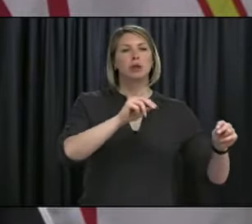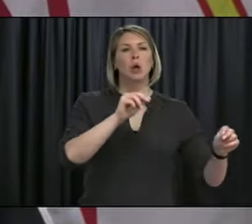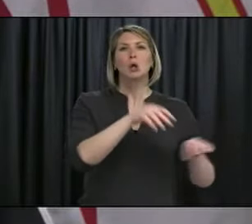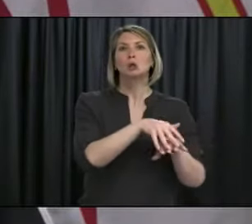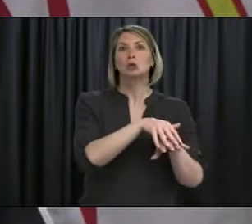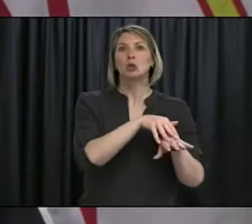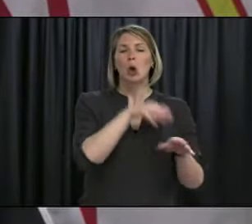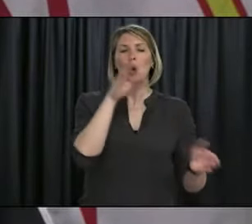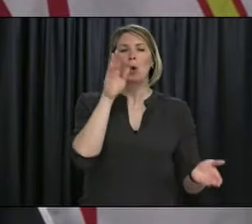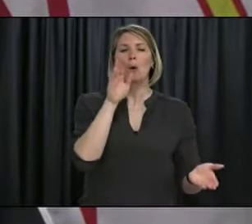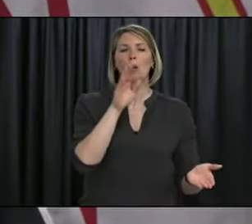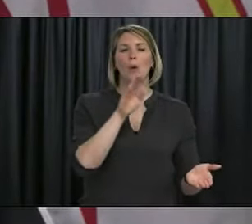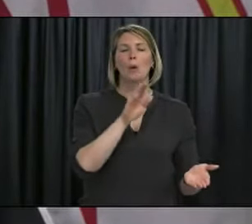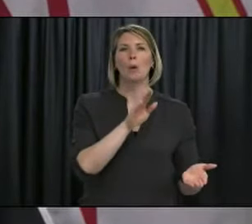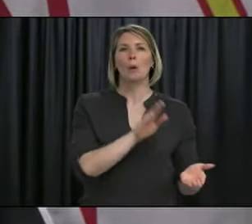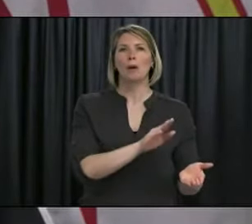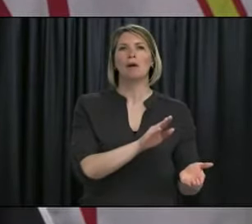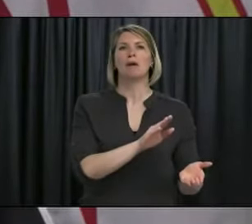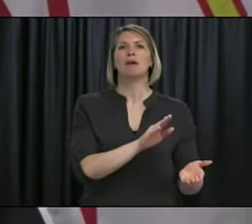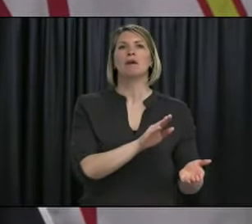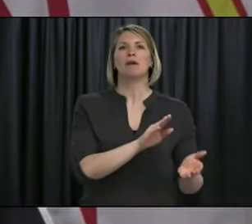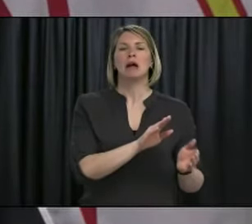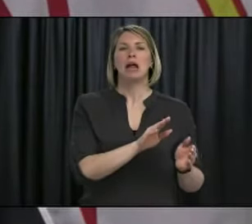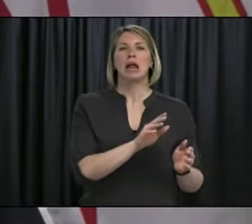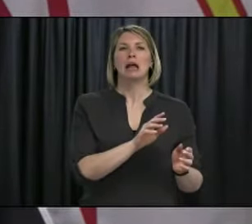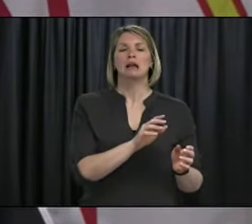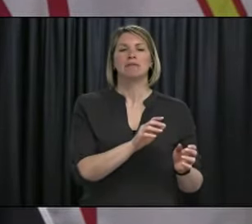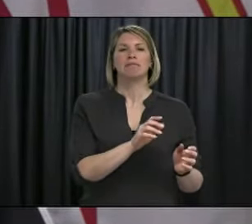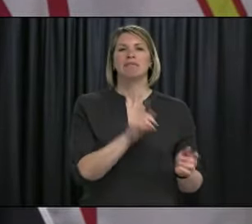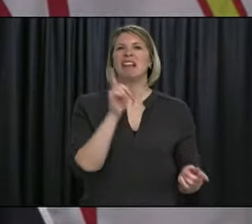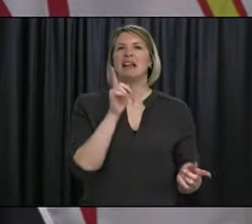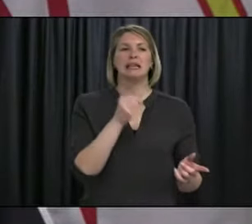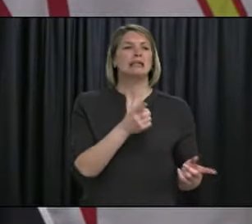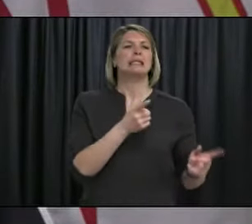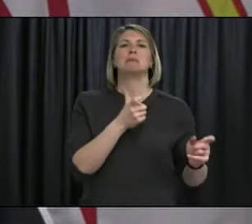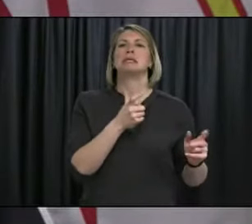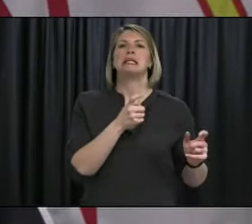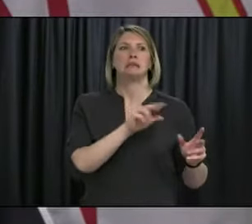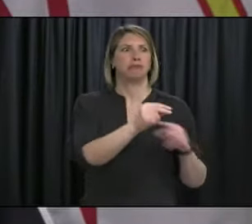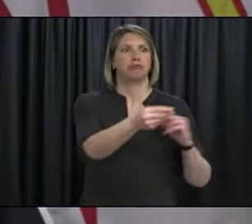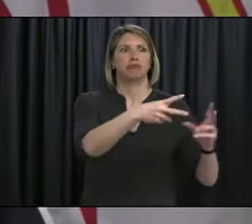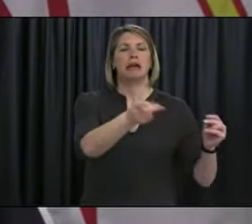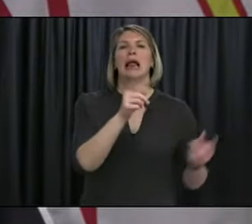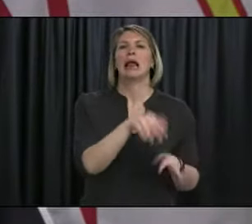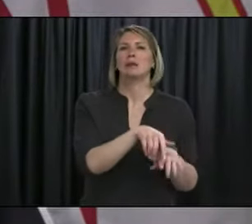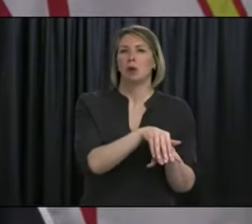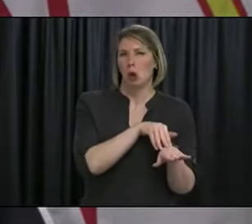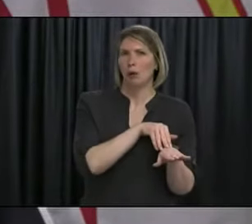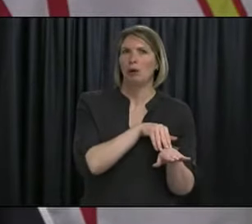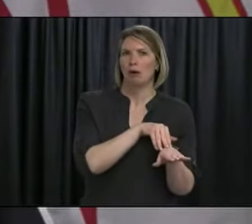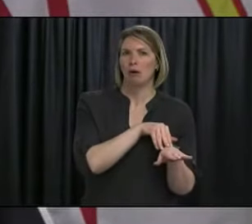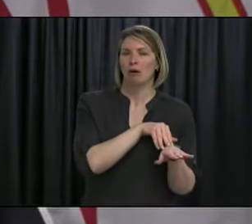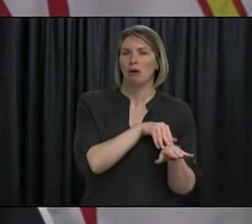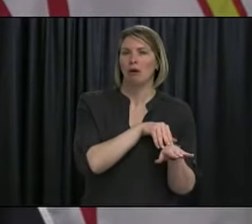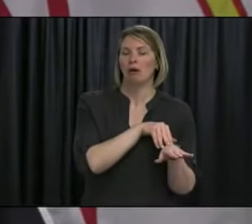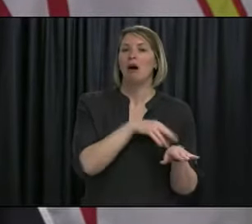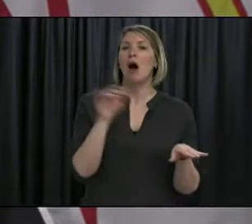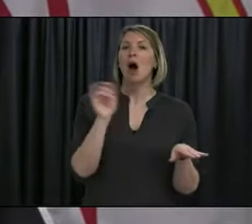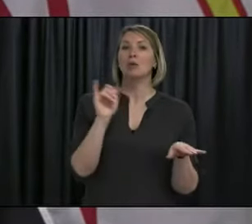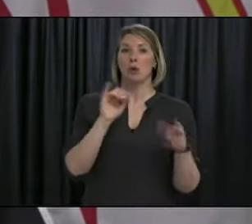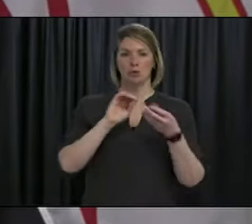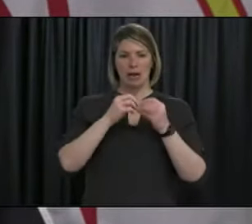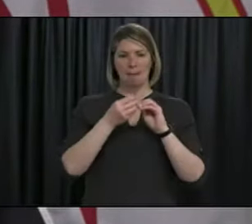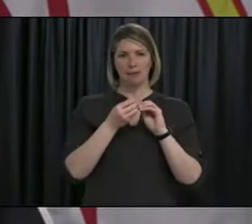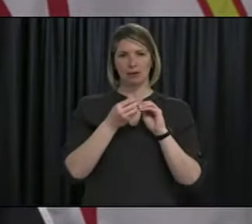uh, elsewhere, um, uh, if we feel that, you know, we're more comfortable with the epidemiology,